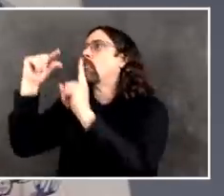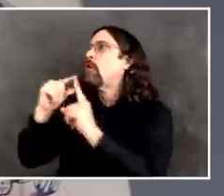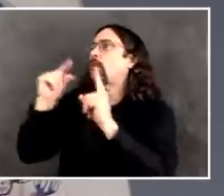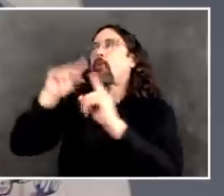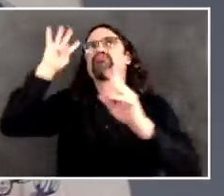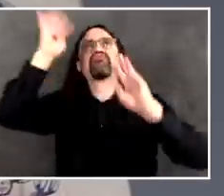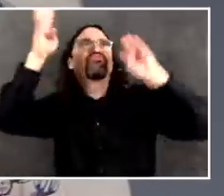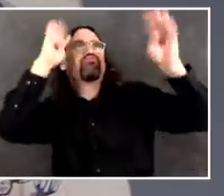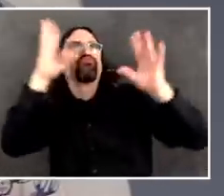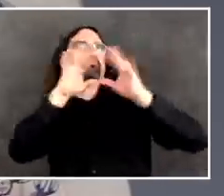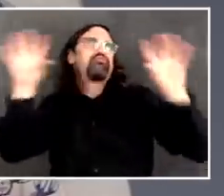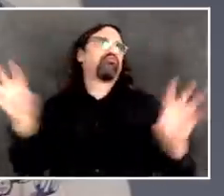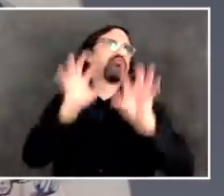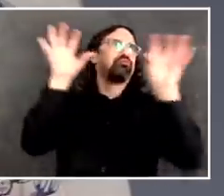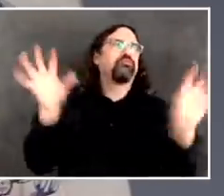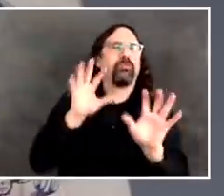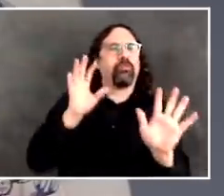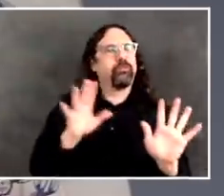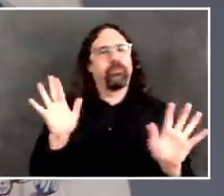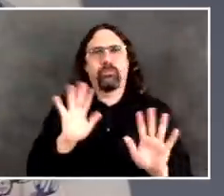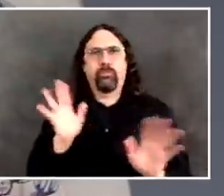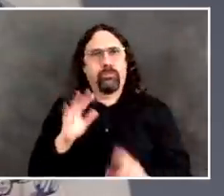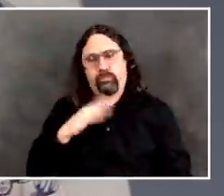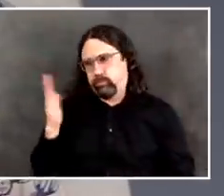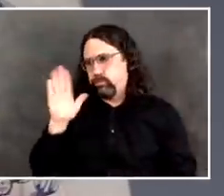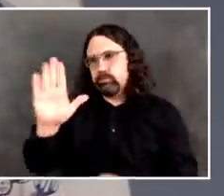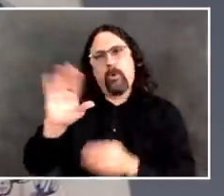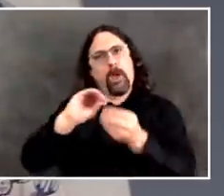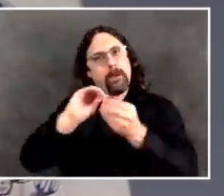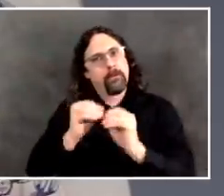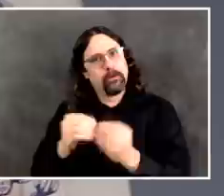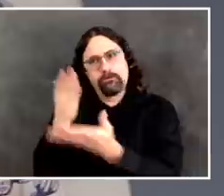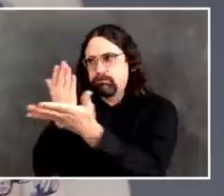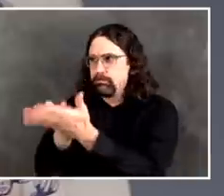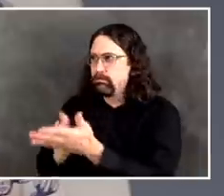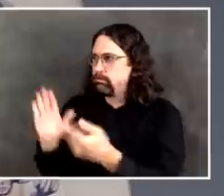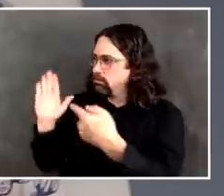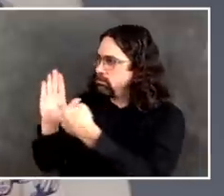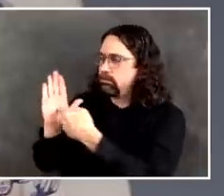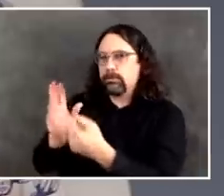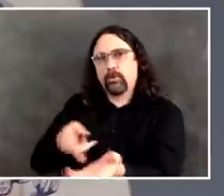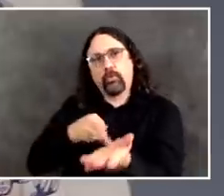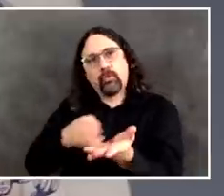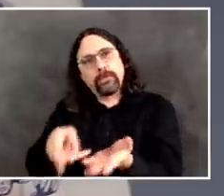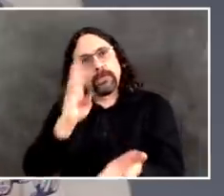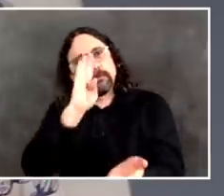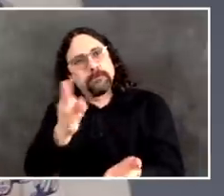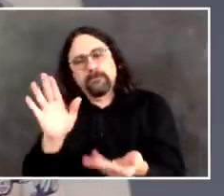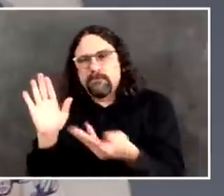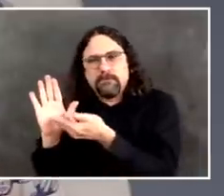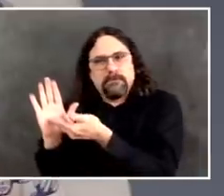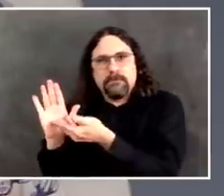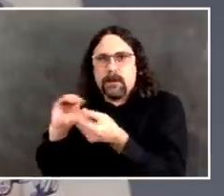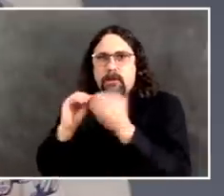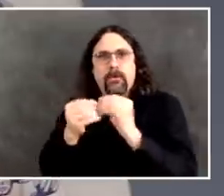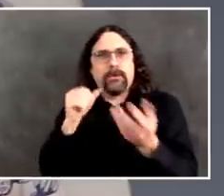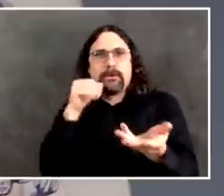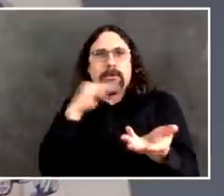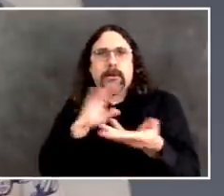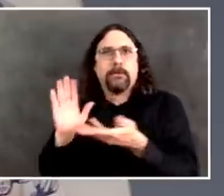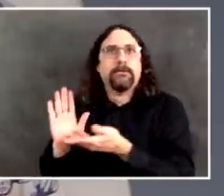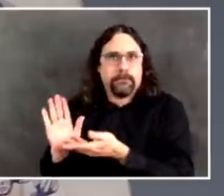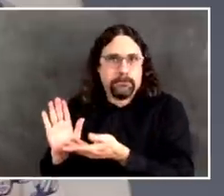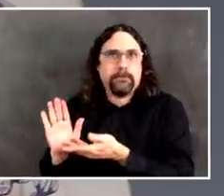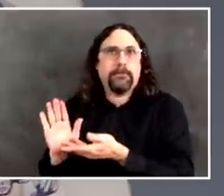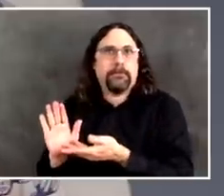say this very sadly that the coronavirus is alive and well and living in New York City. It's quite clear